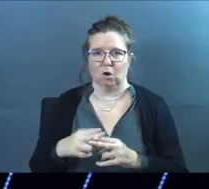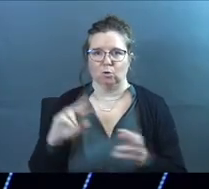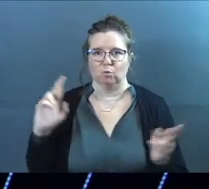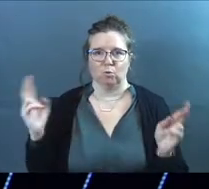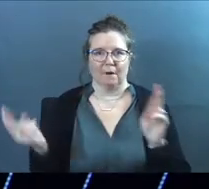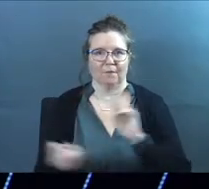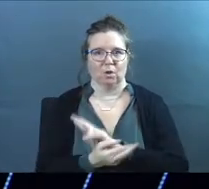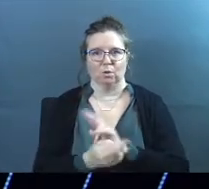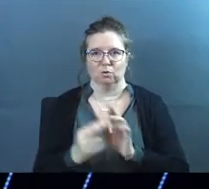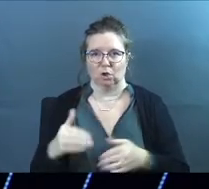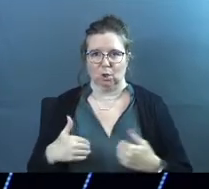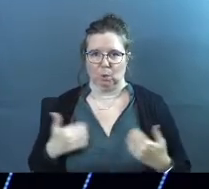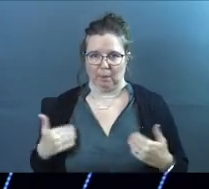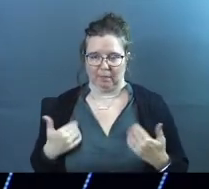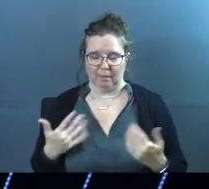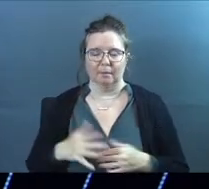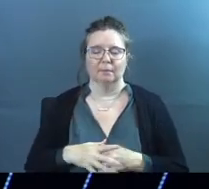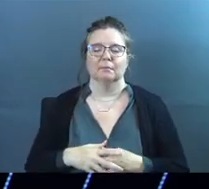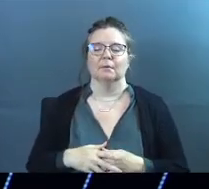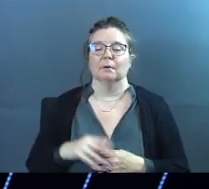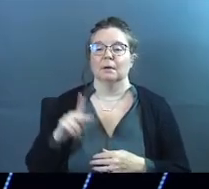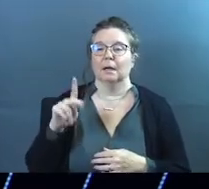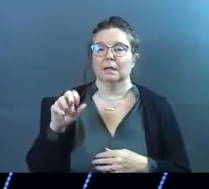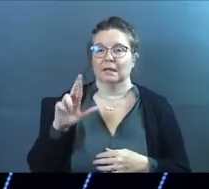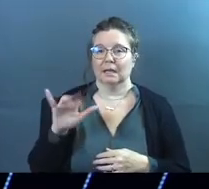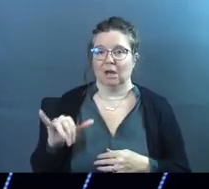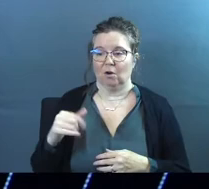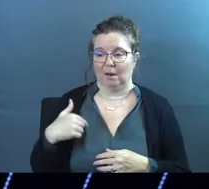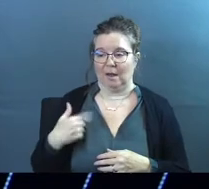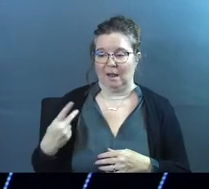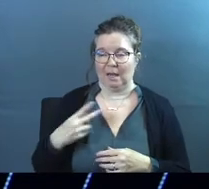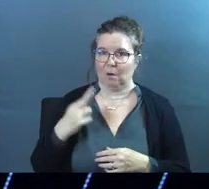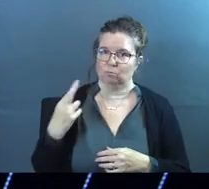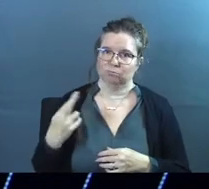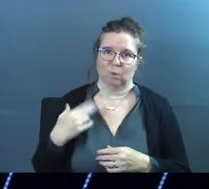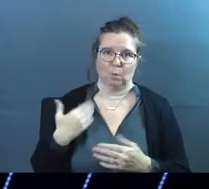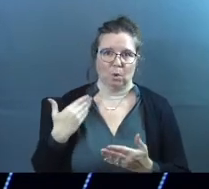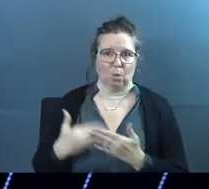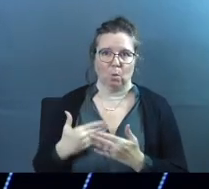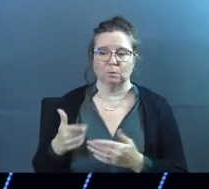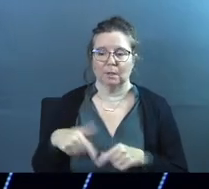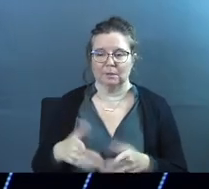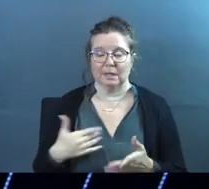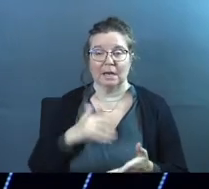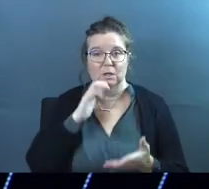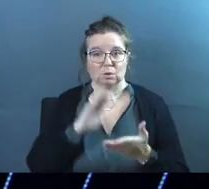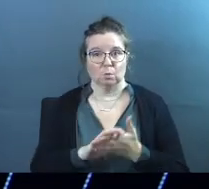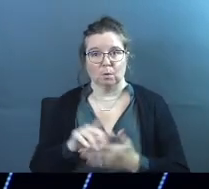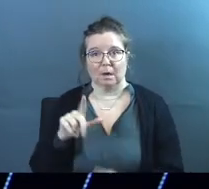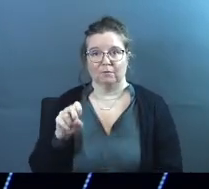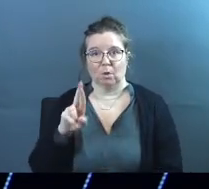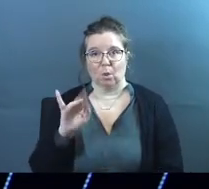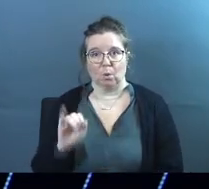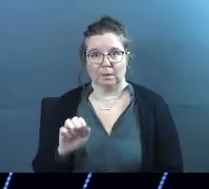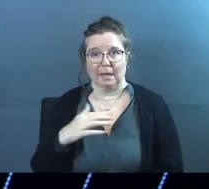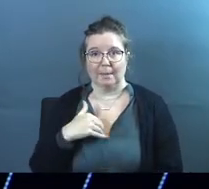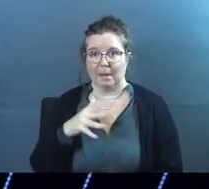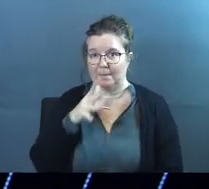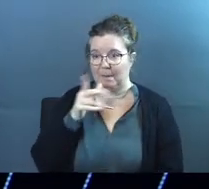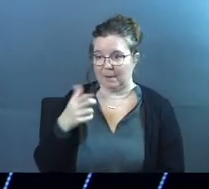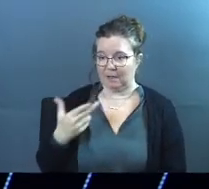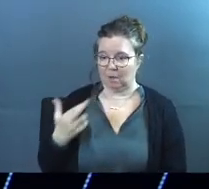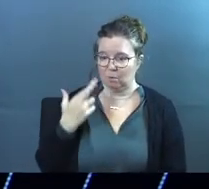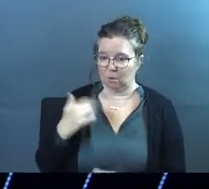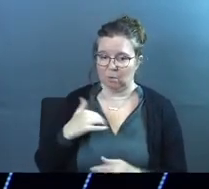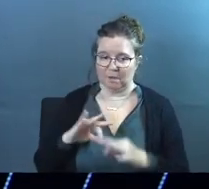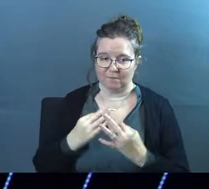And he was the youth pastor. Kerry and I got real close while he was here. And his wife, Lori, and my mom and I got really